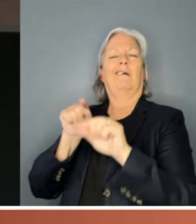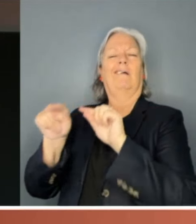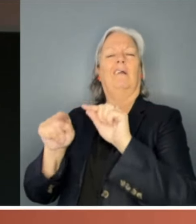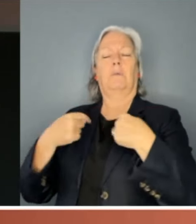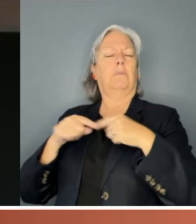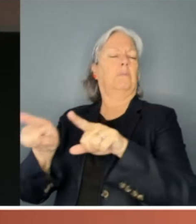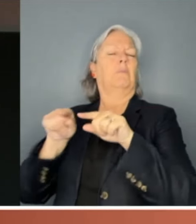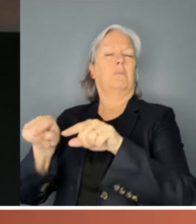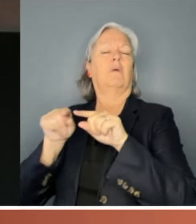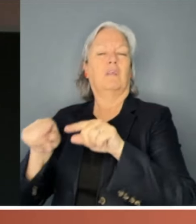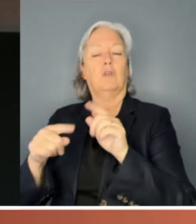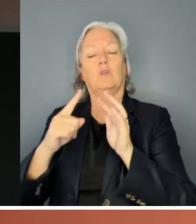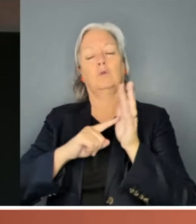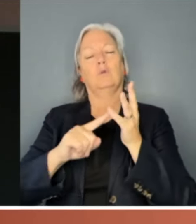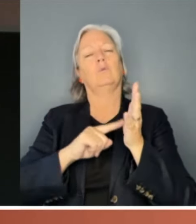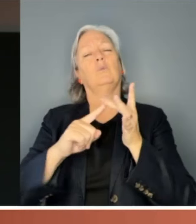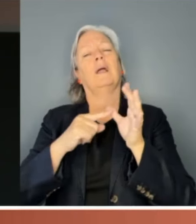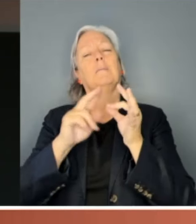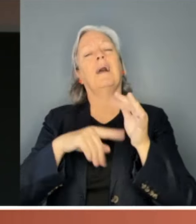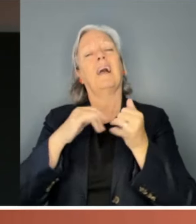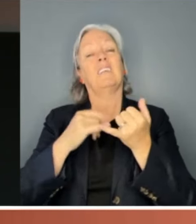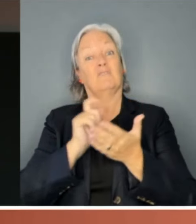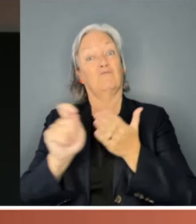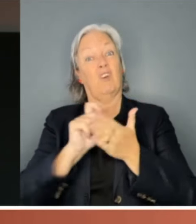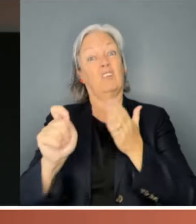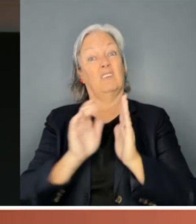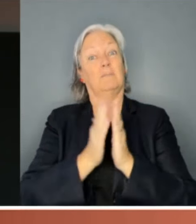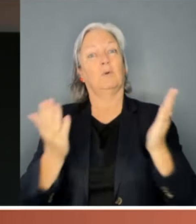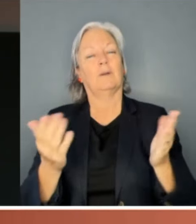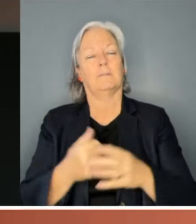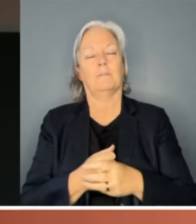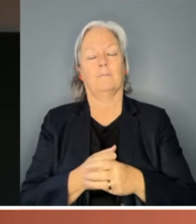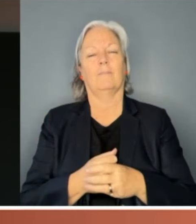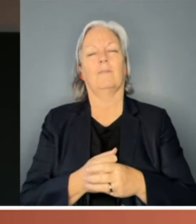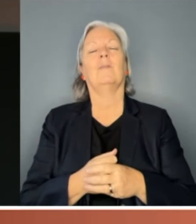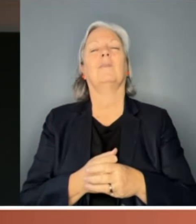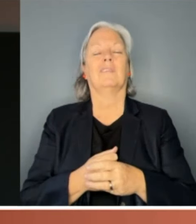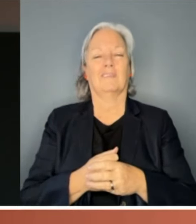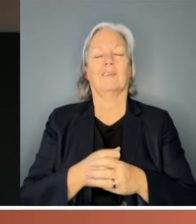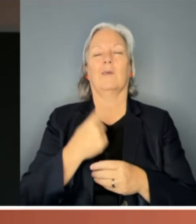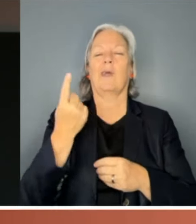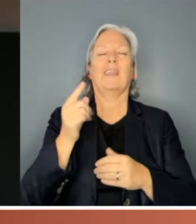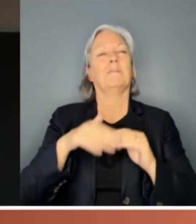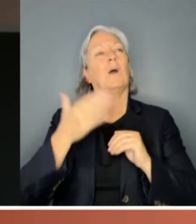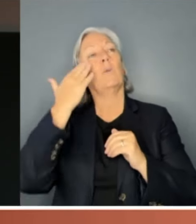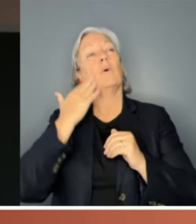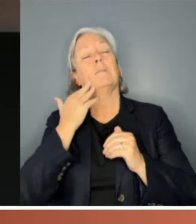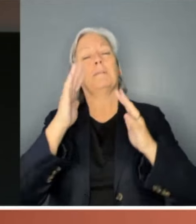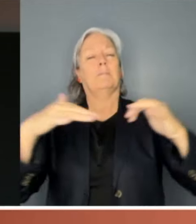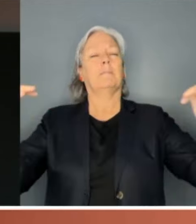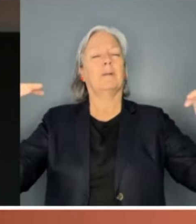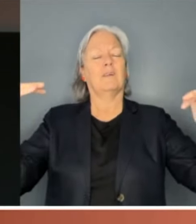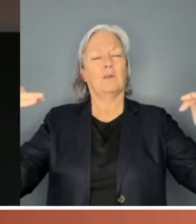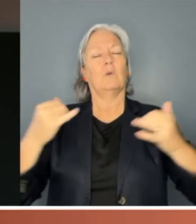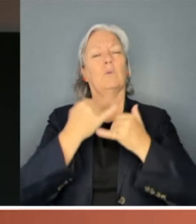Julia Banks wrote a whole book about it. But when it comes to the lowest blows belted at women parliamentarians, invariably, sex